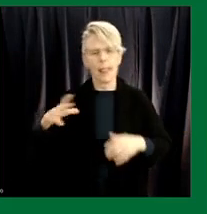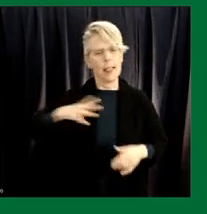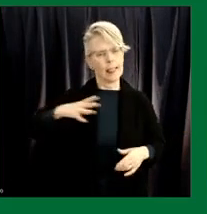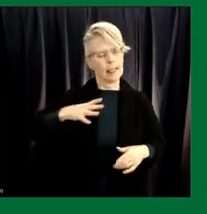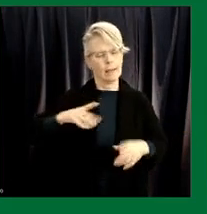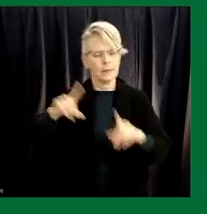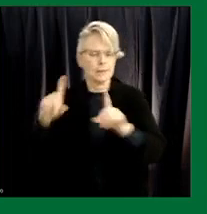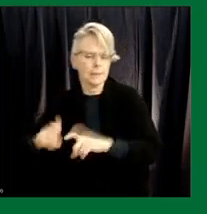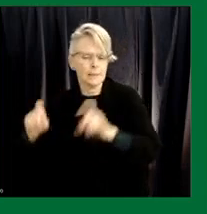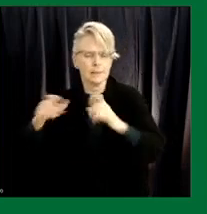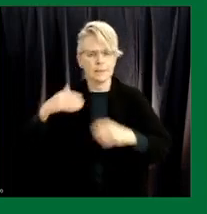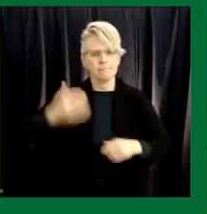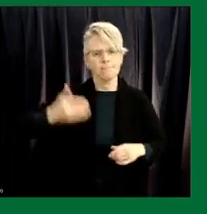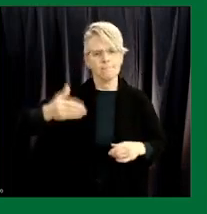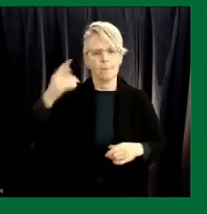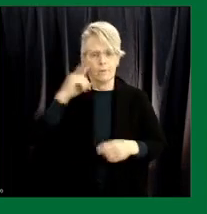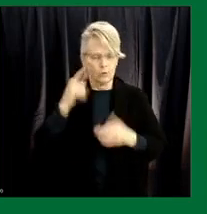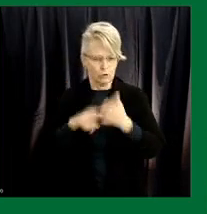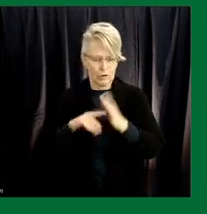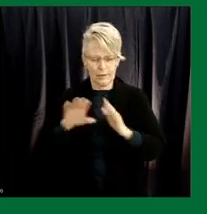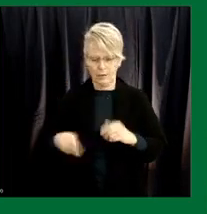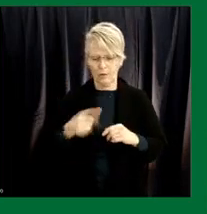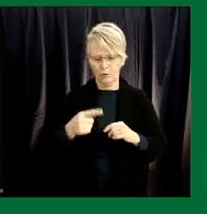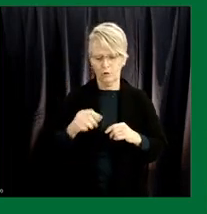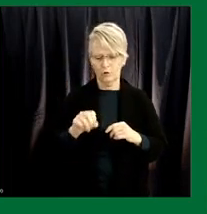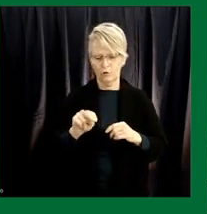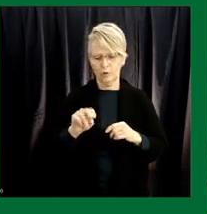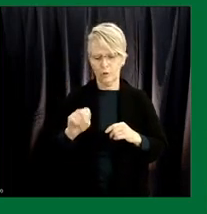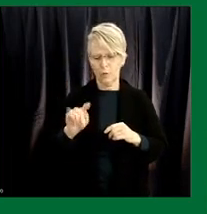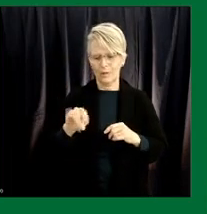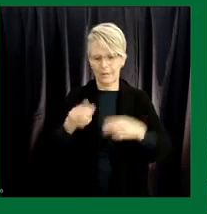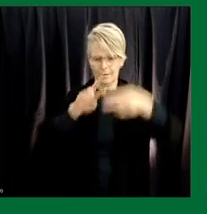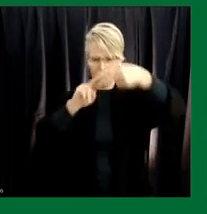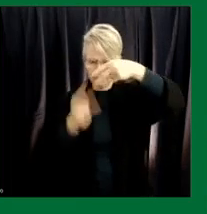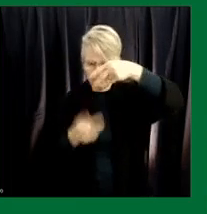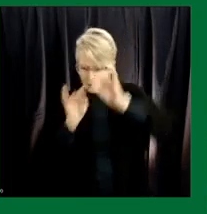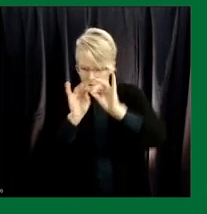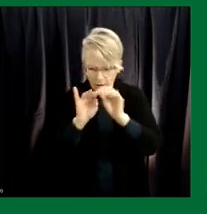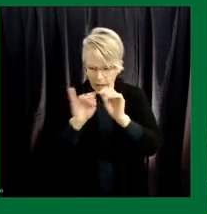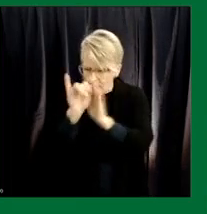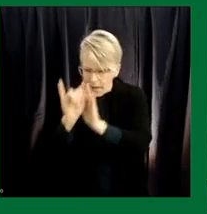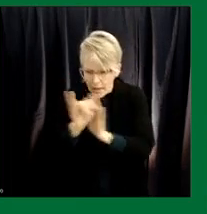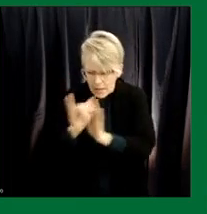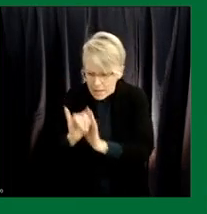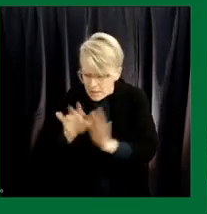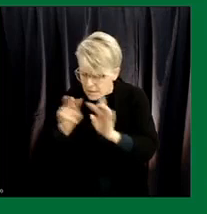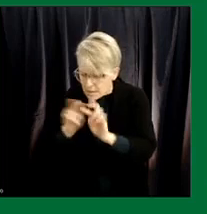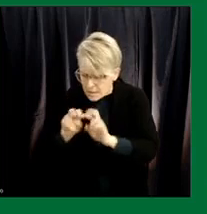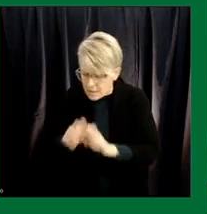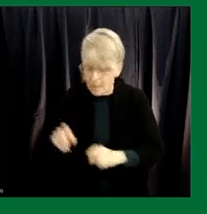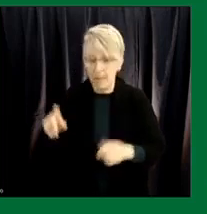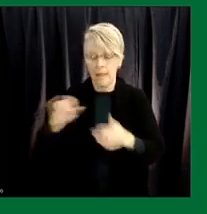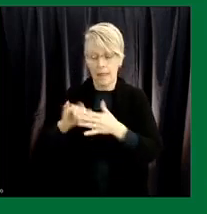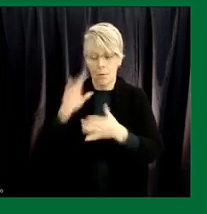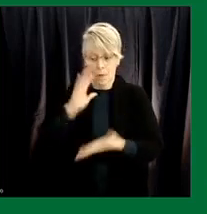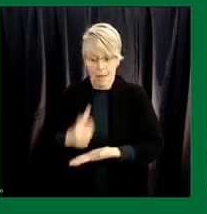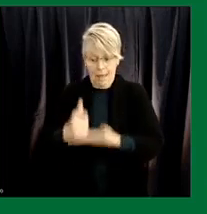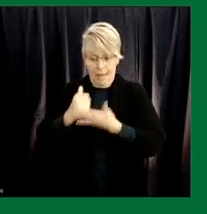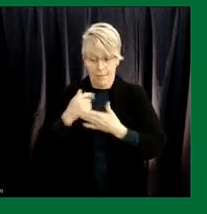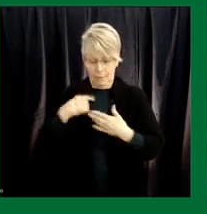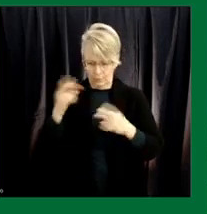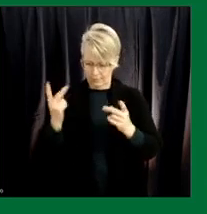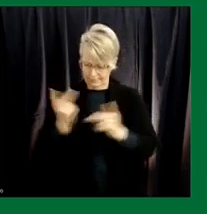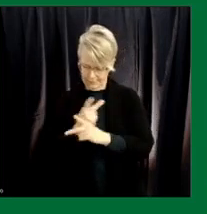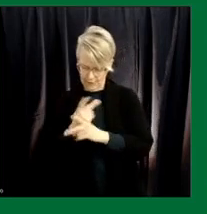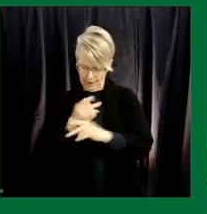for genotyping um having that capacity in-house will help us increase the proportion that we can screen